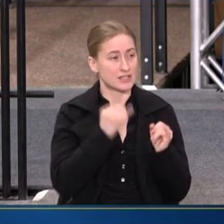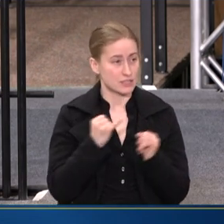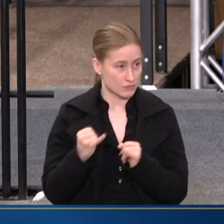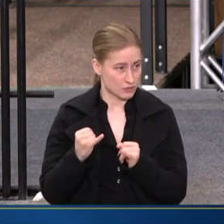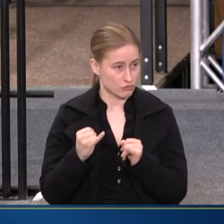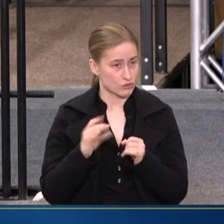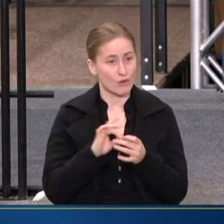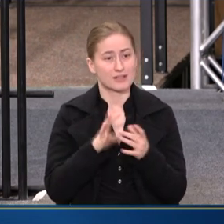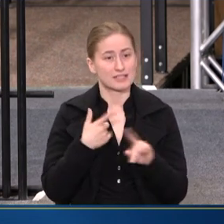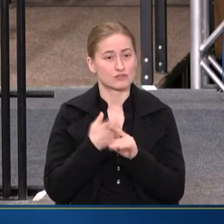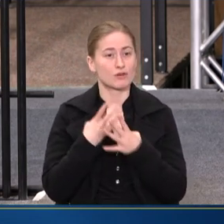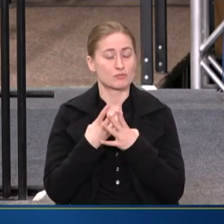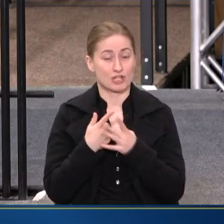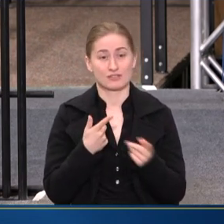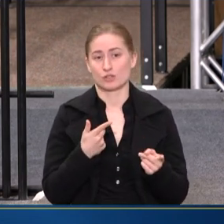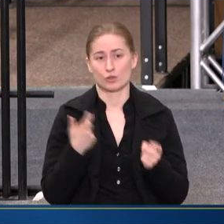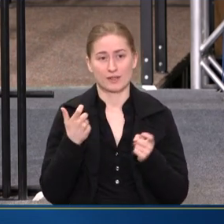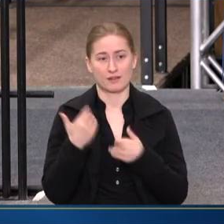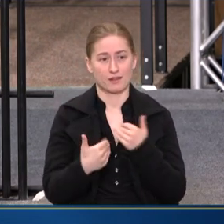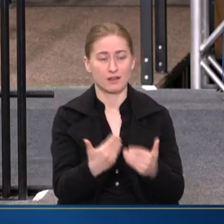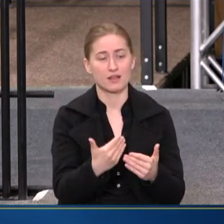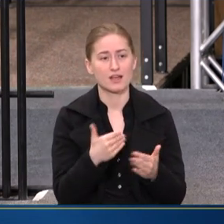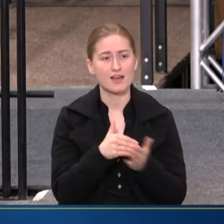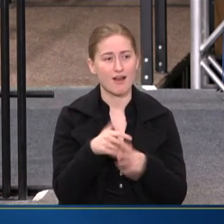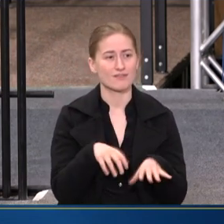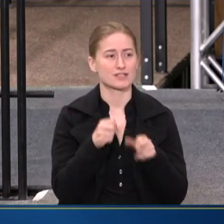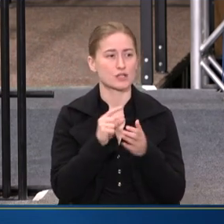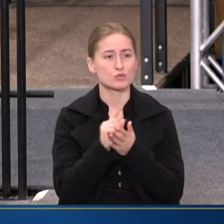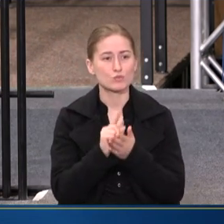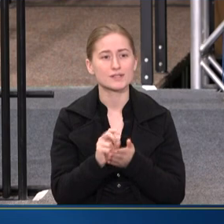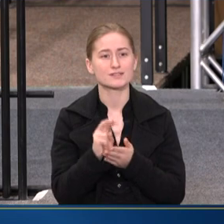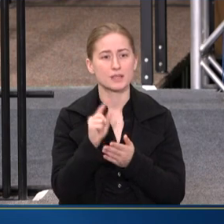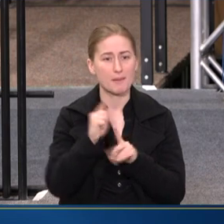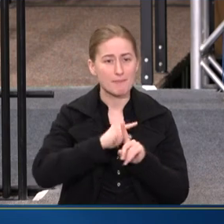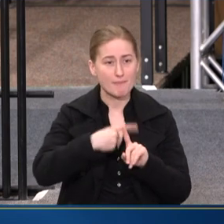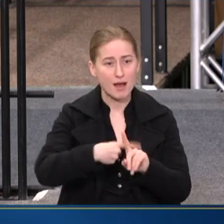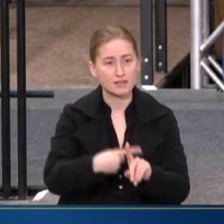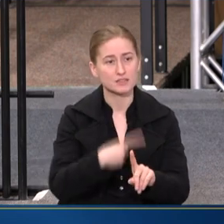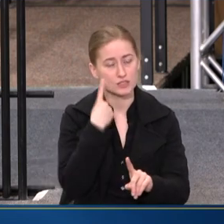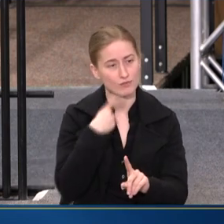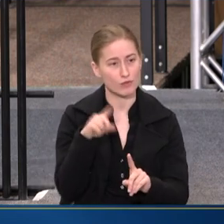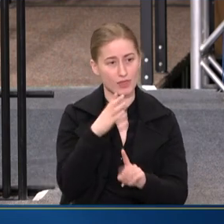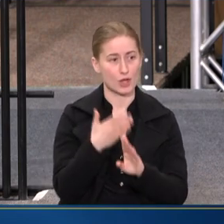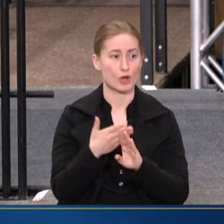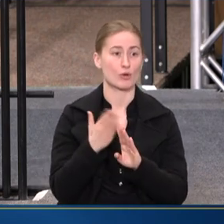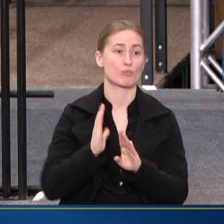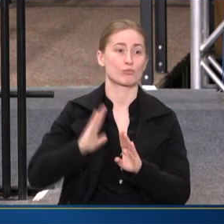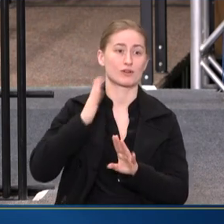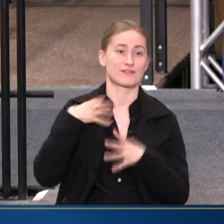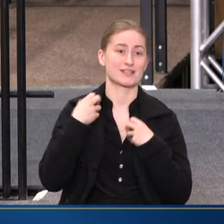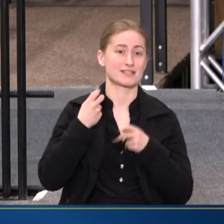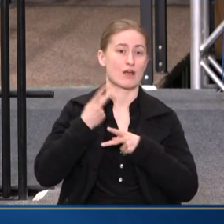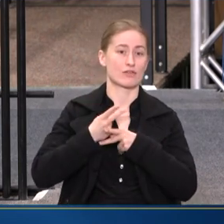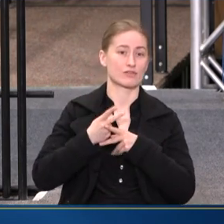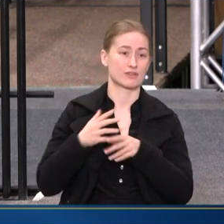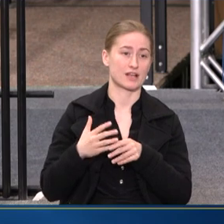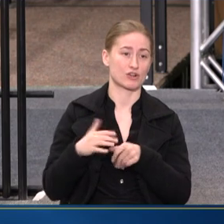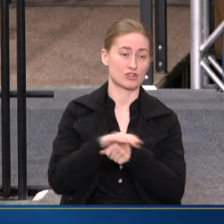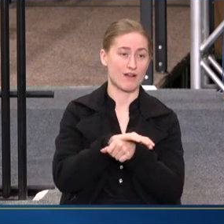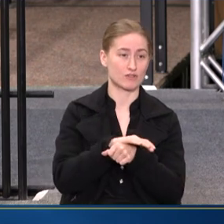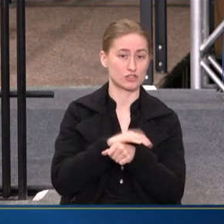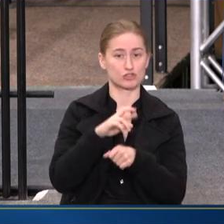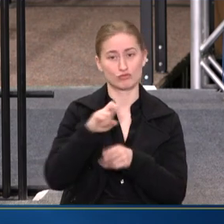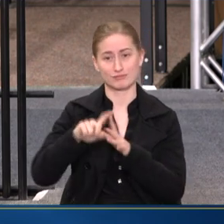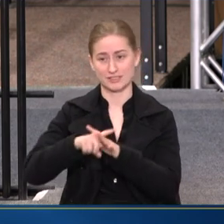are released from jail quickly, it often takes weeks or months for their previous health care coverage to restart,